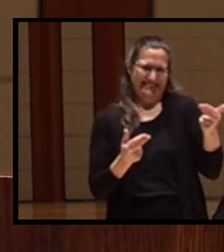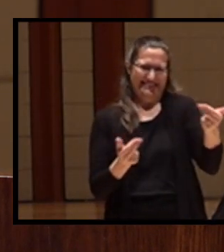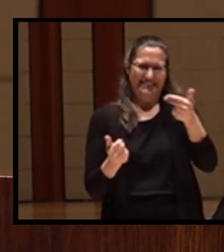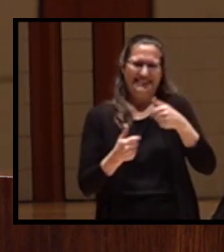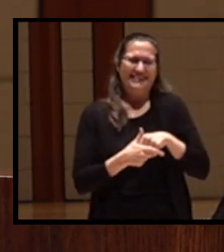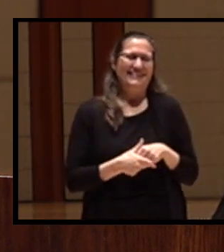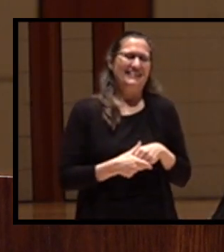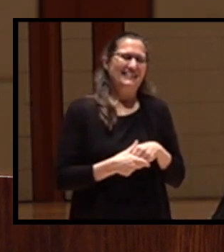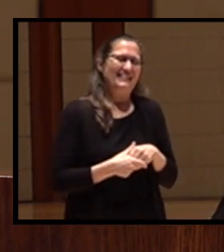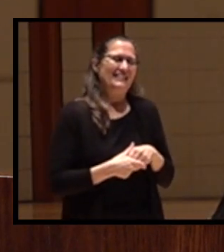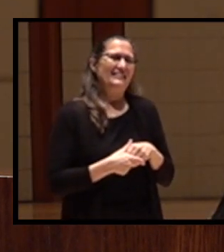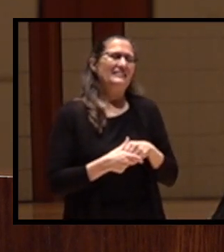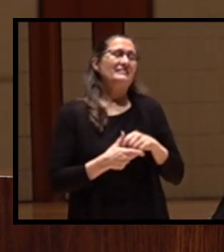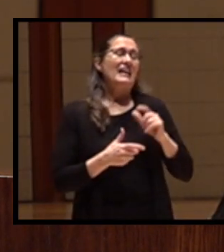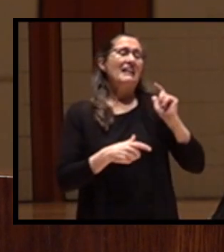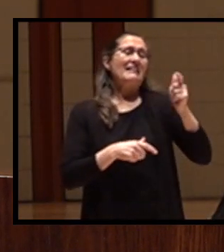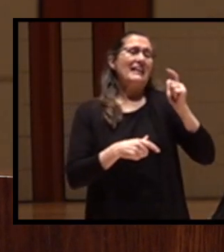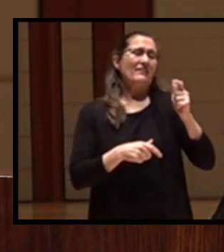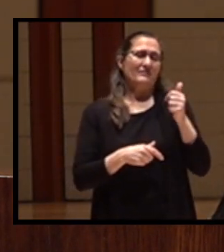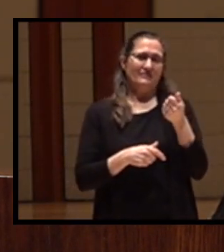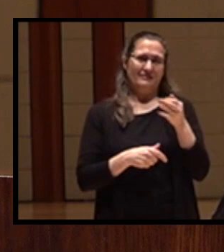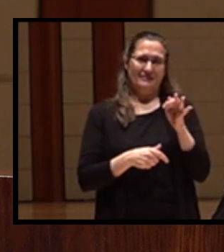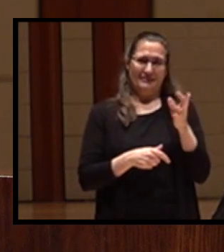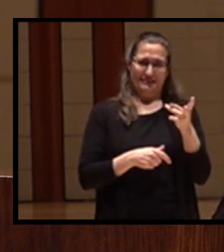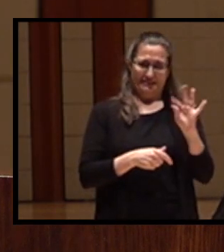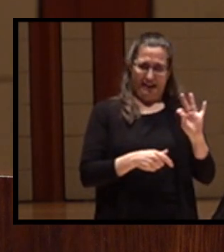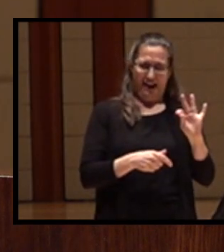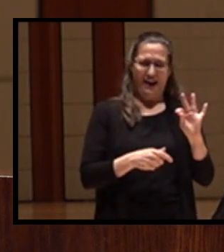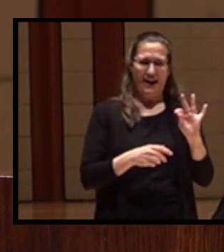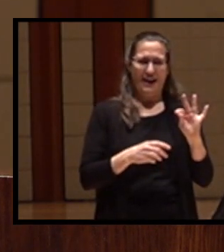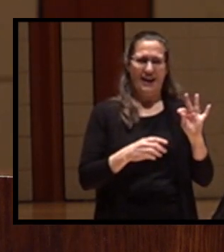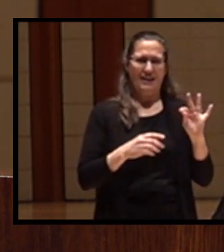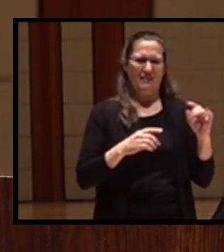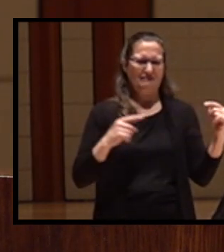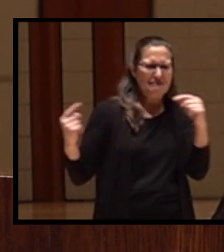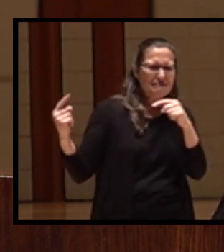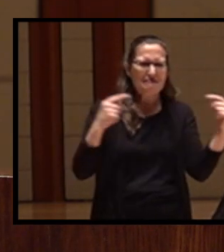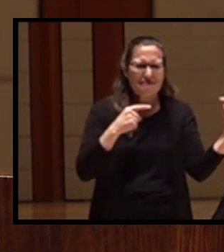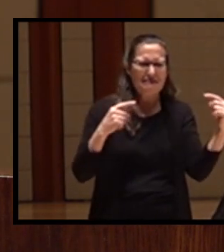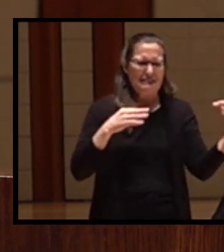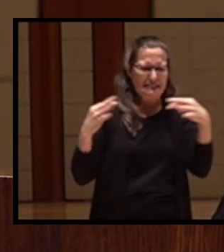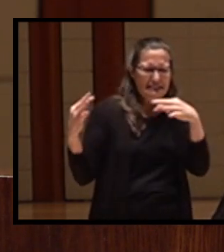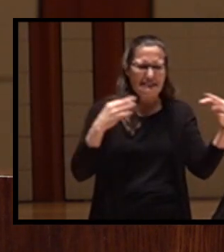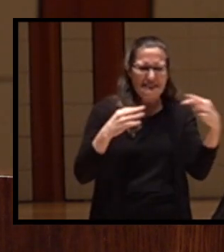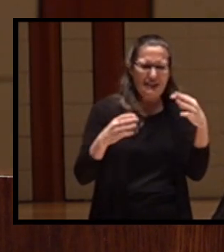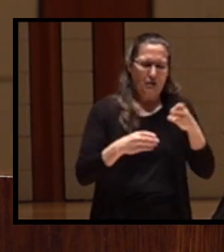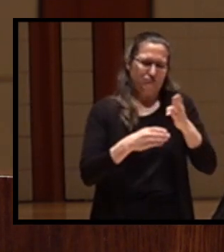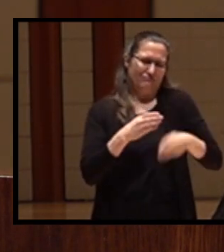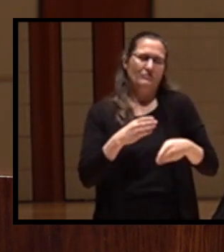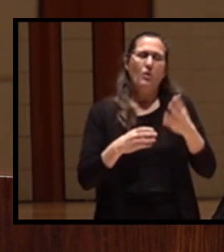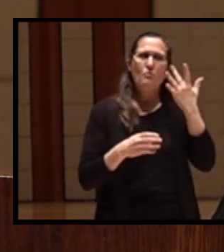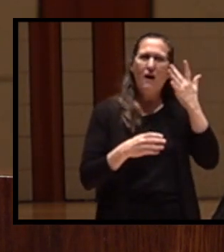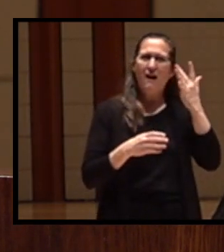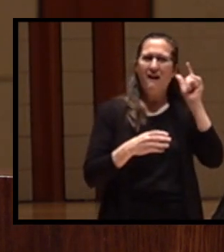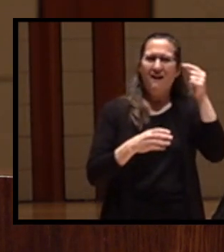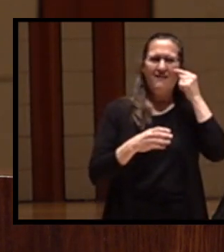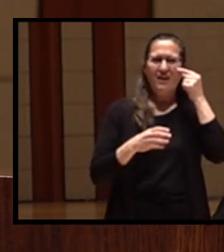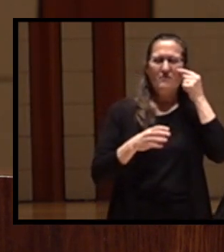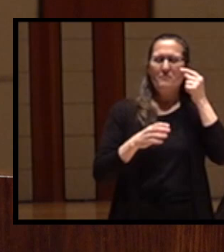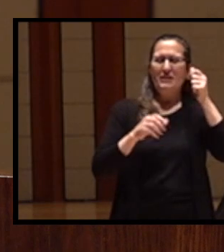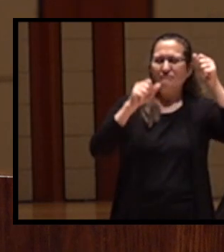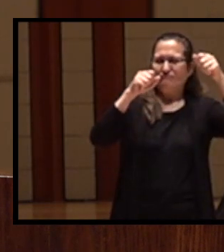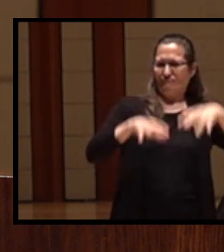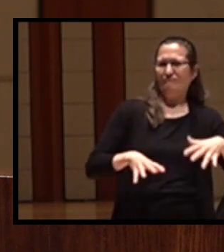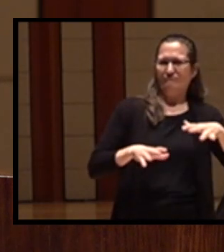In late 1979, the fishing wars ended when the federal government lifted the moratorium by adopting